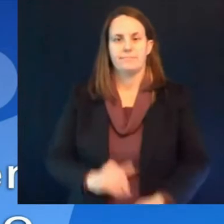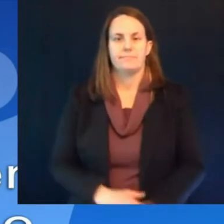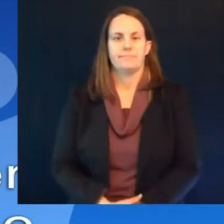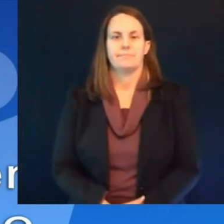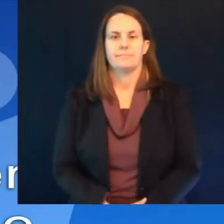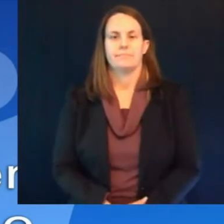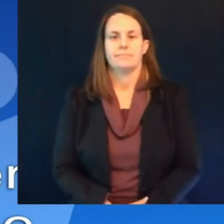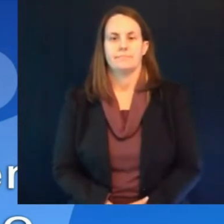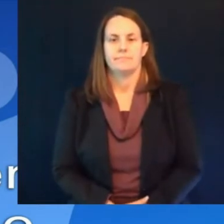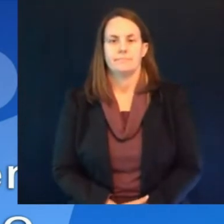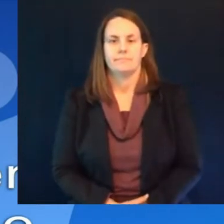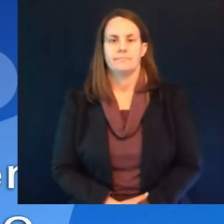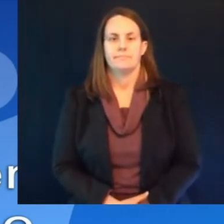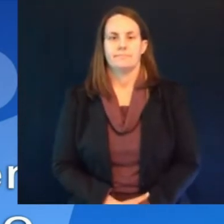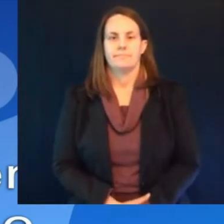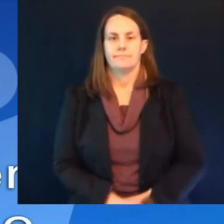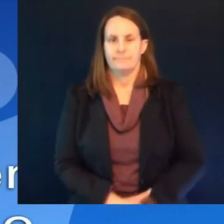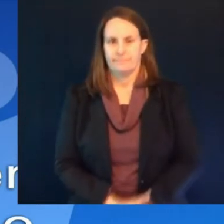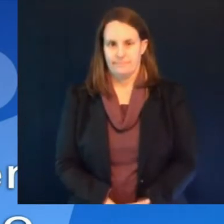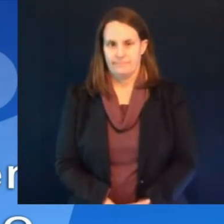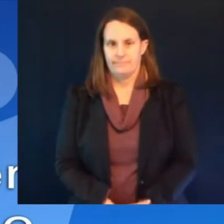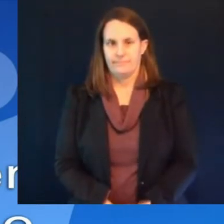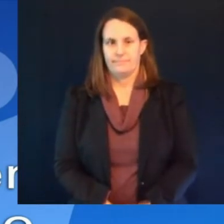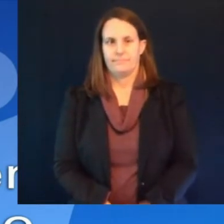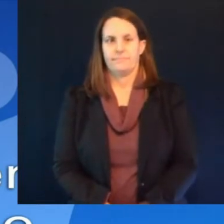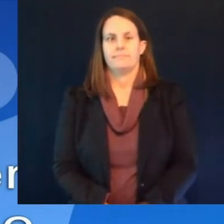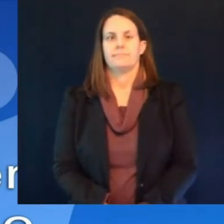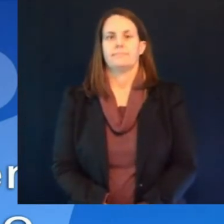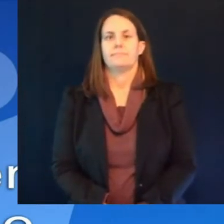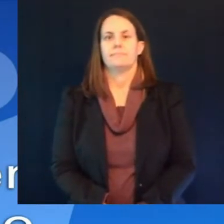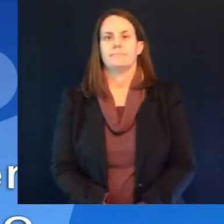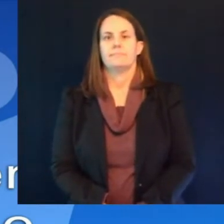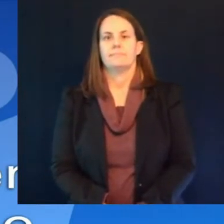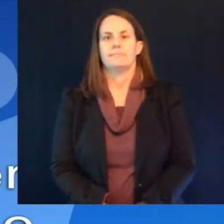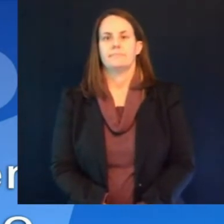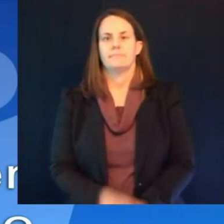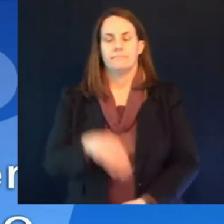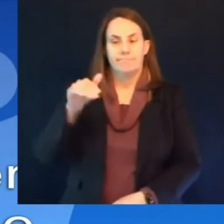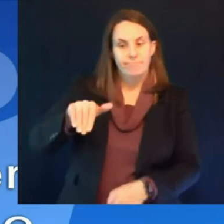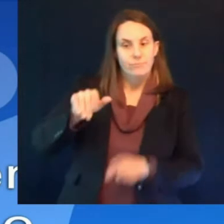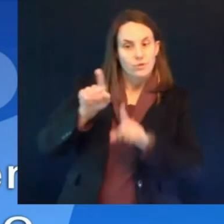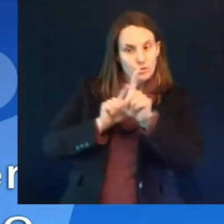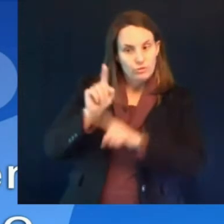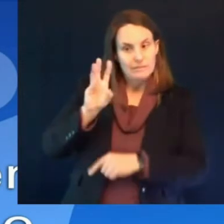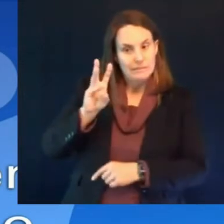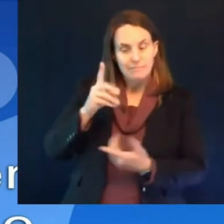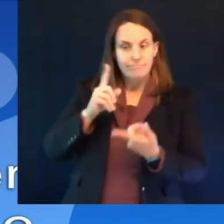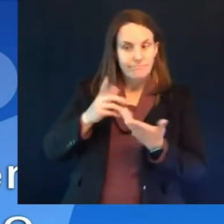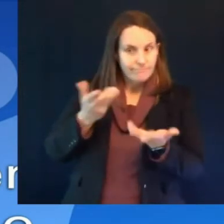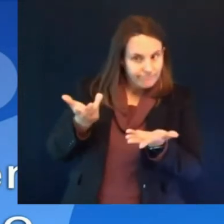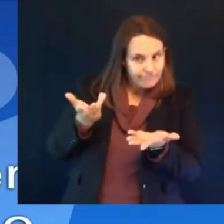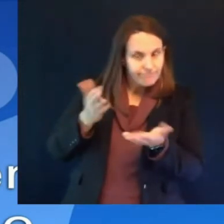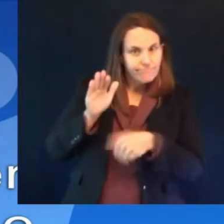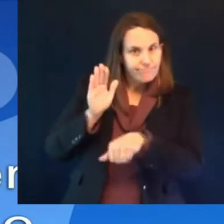and a reminder star six unmutes your phone once again todd richmond from the associated press